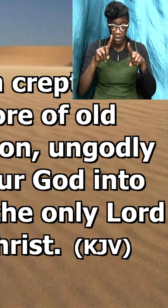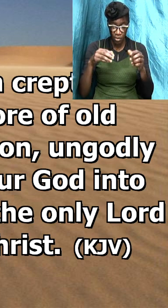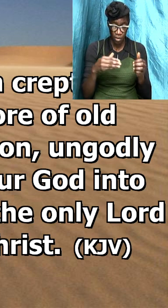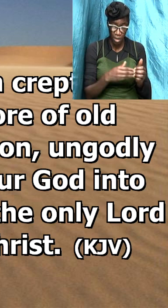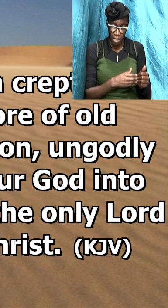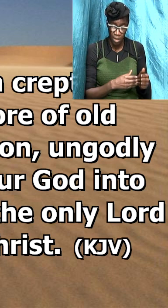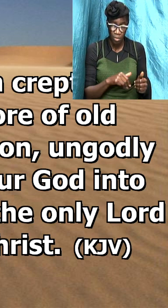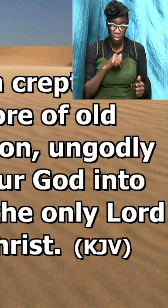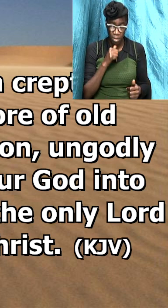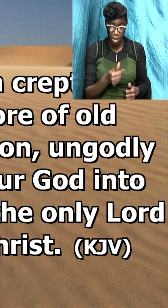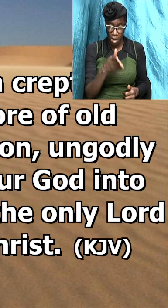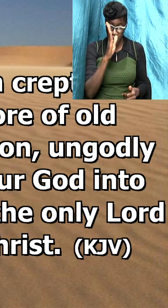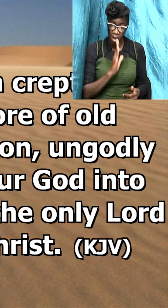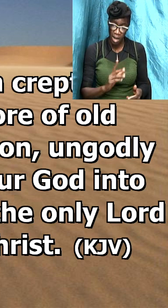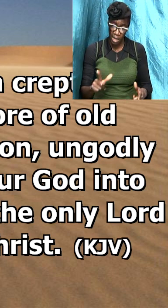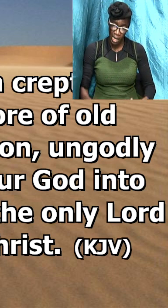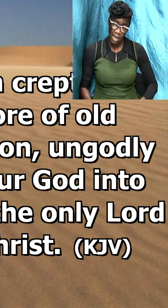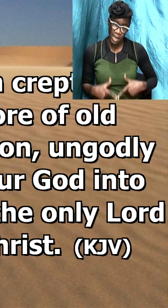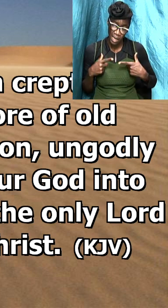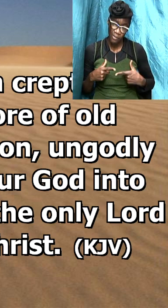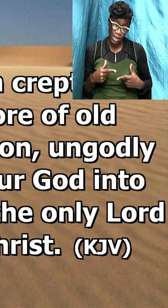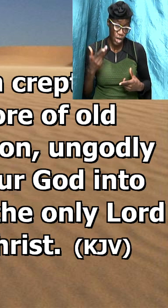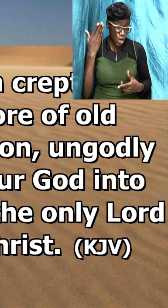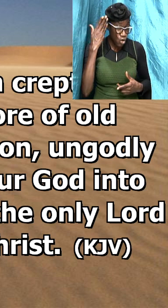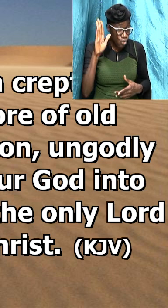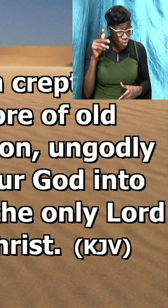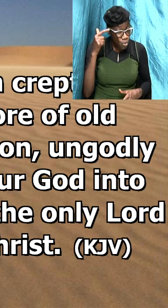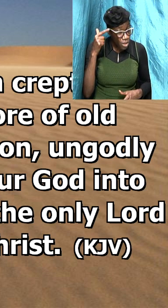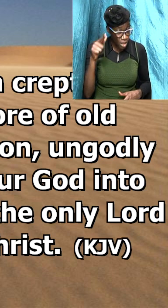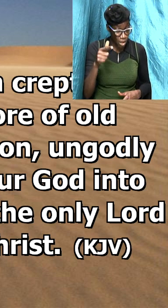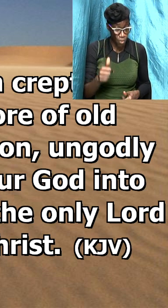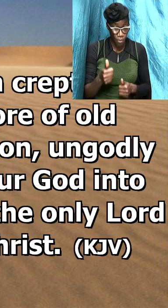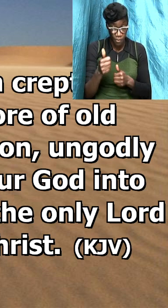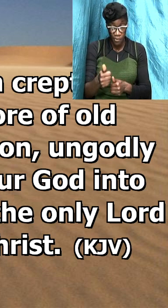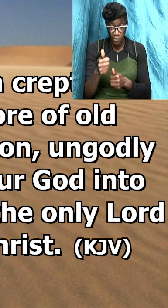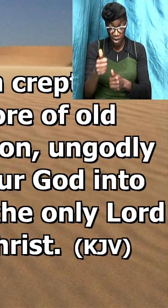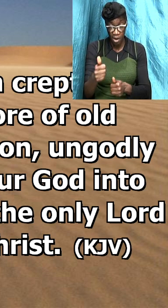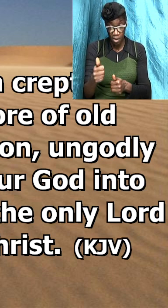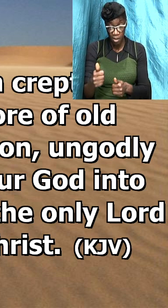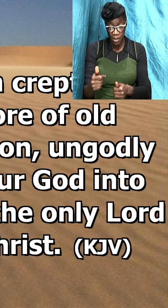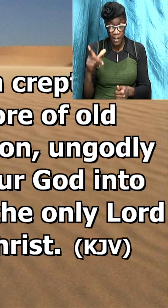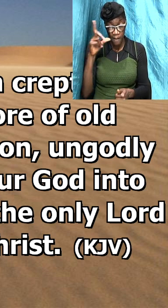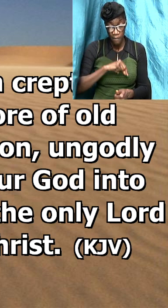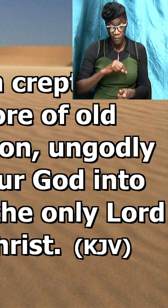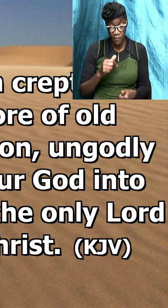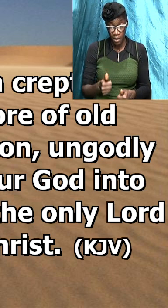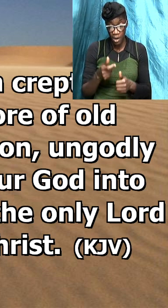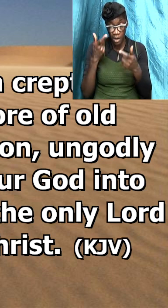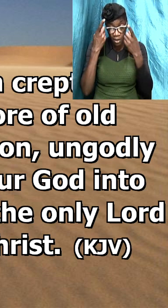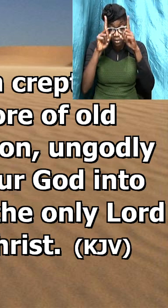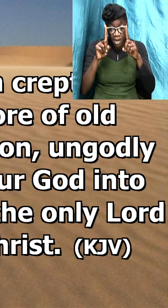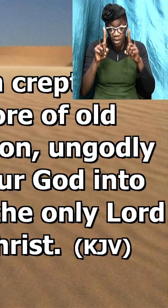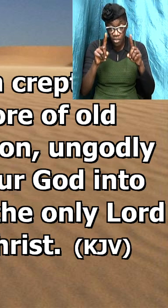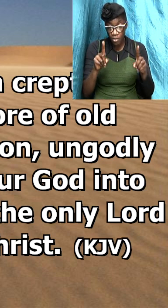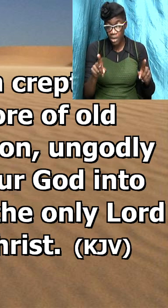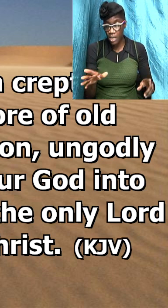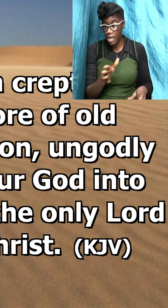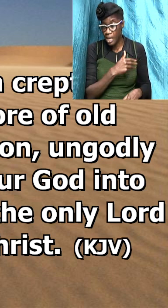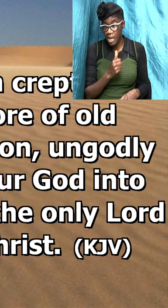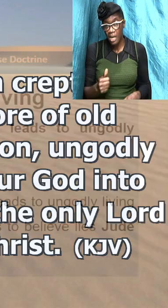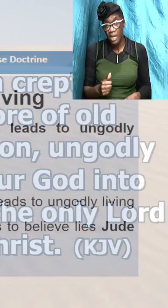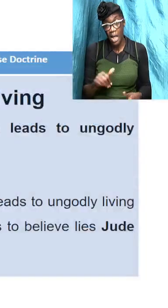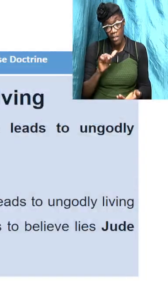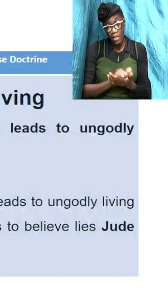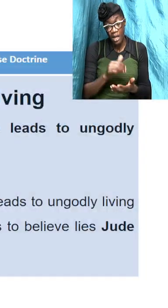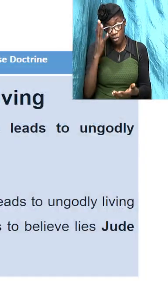you can't you don't think that you're going to follow false doctrine and that is